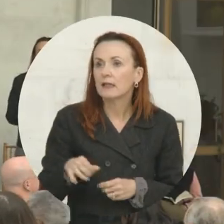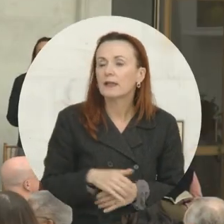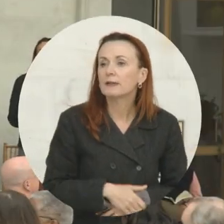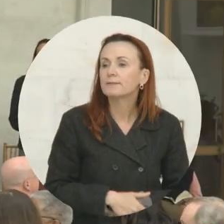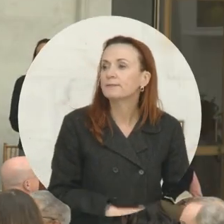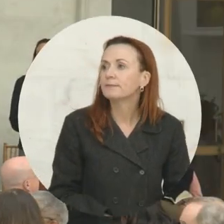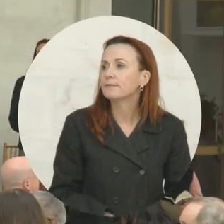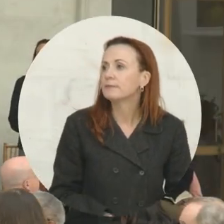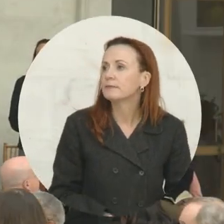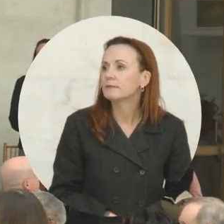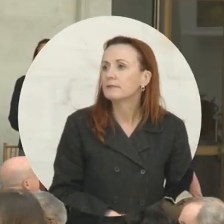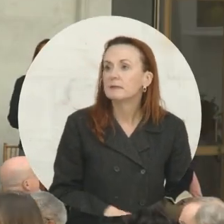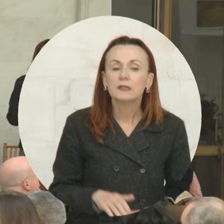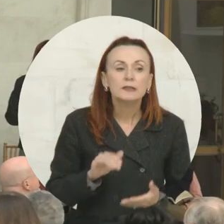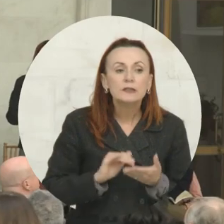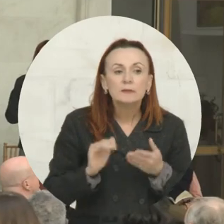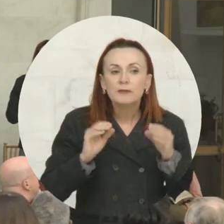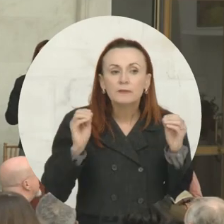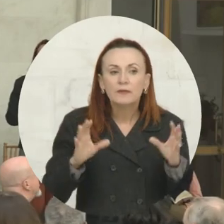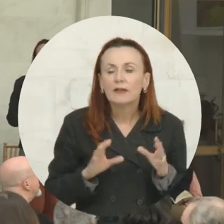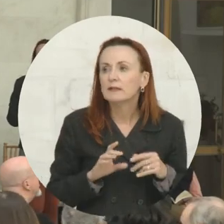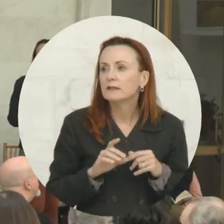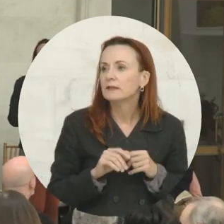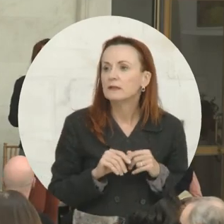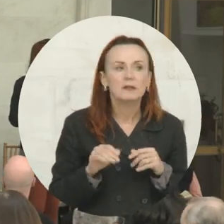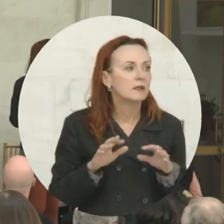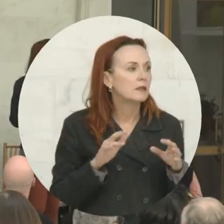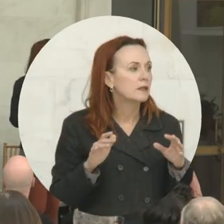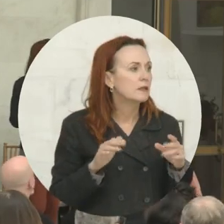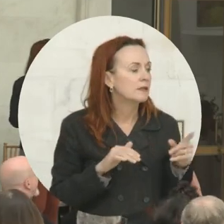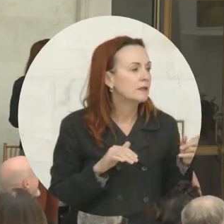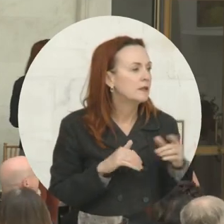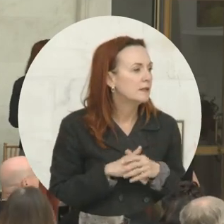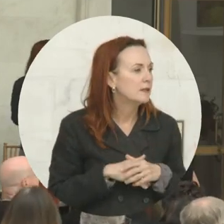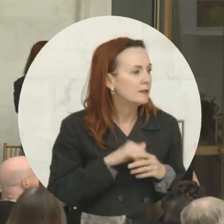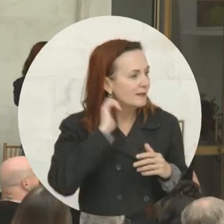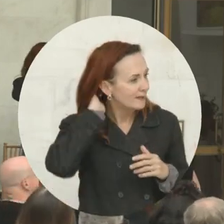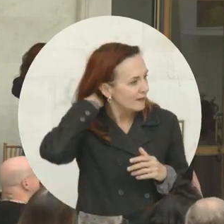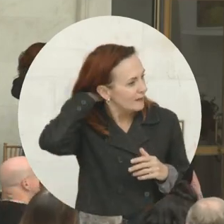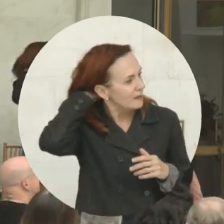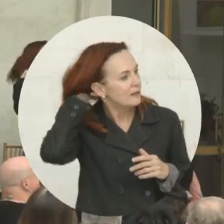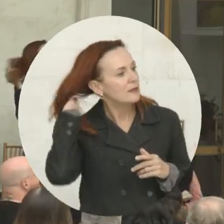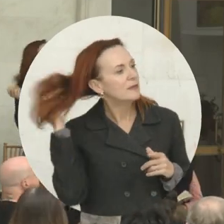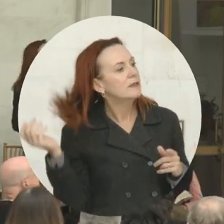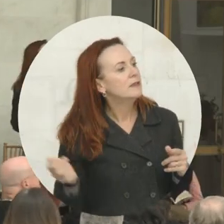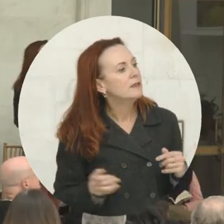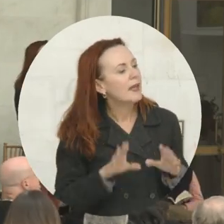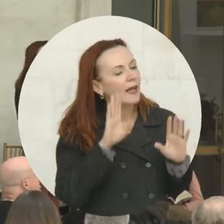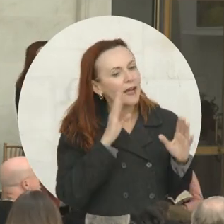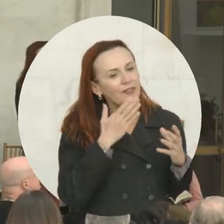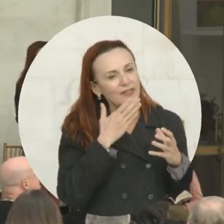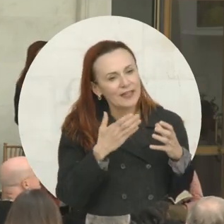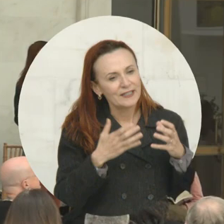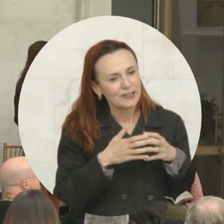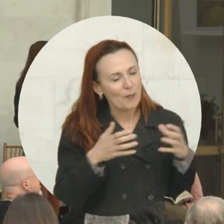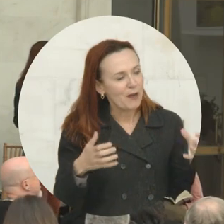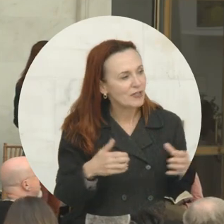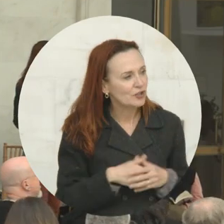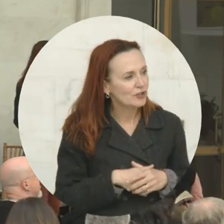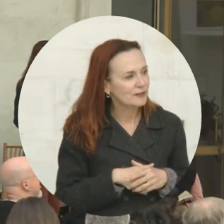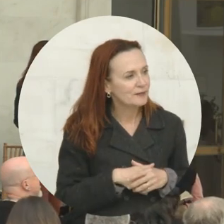here, Professor? Daniel Holmesy right here. Me. Here we go. Hi. Thank you so much. This was actually